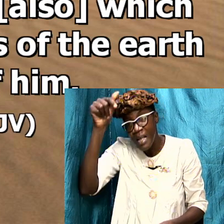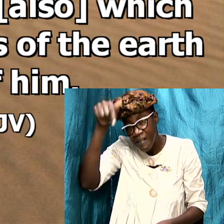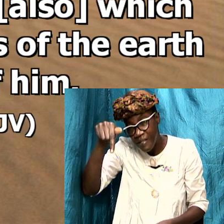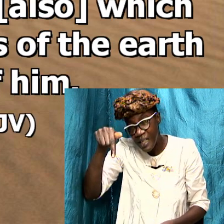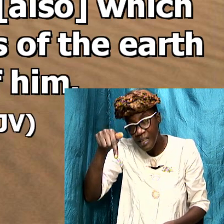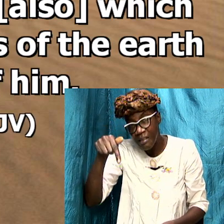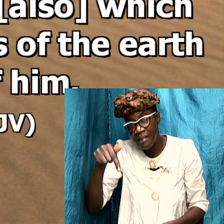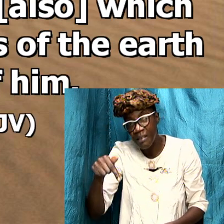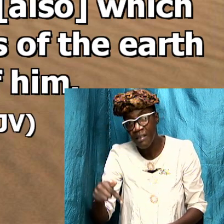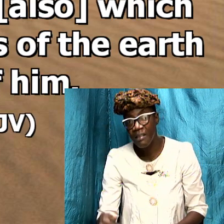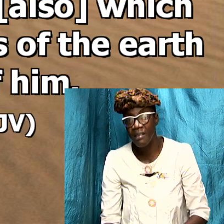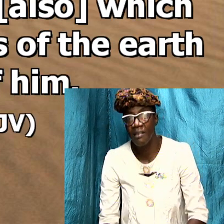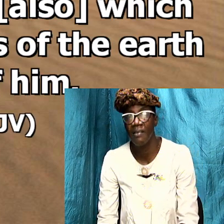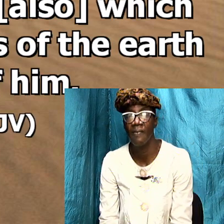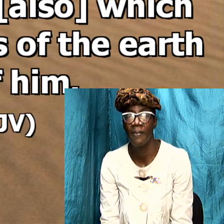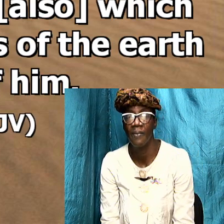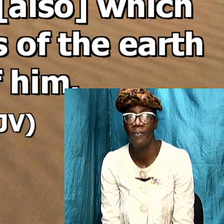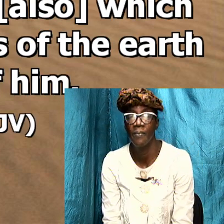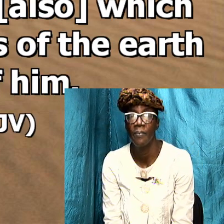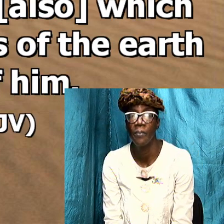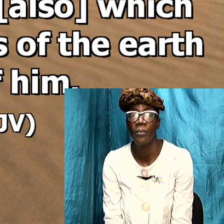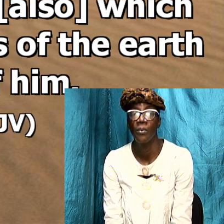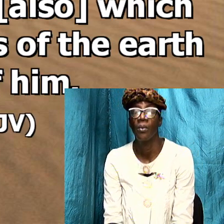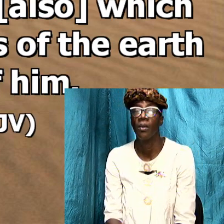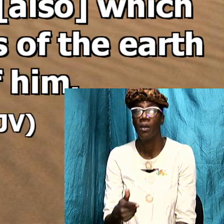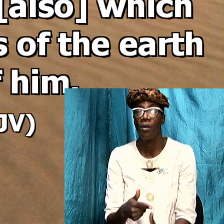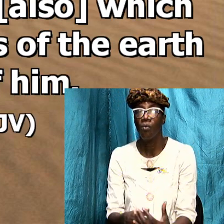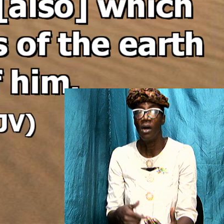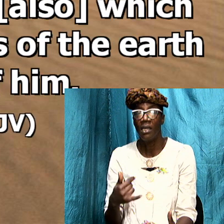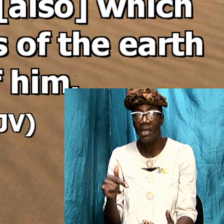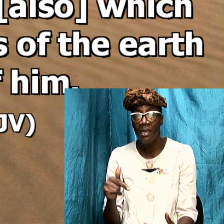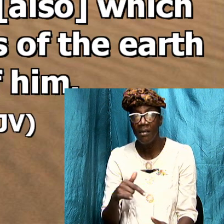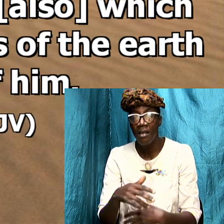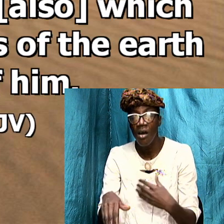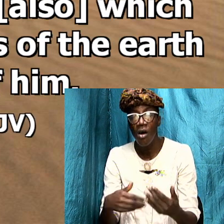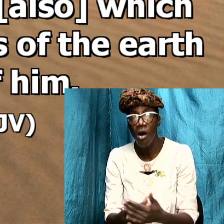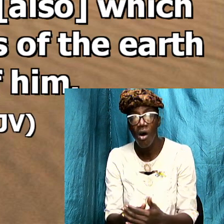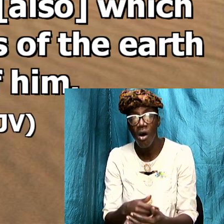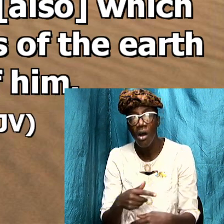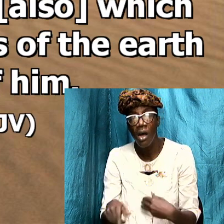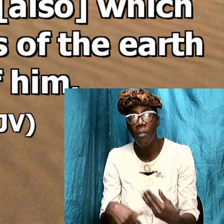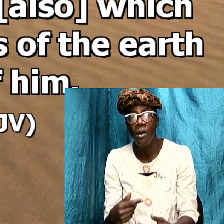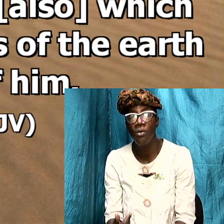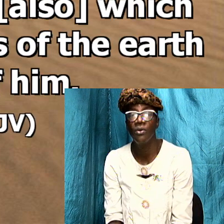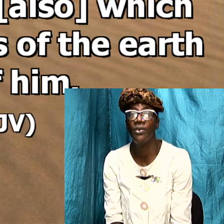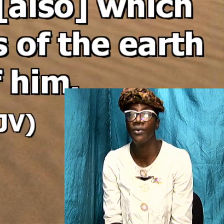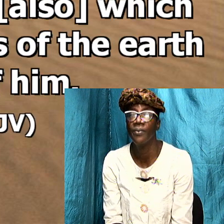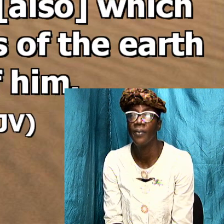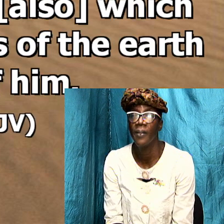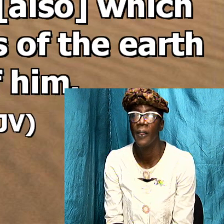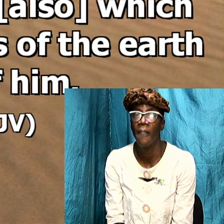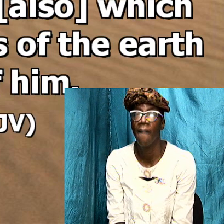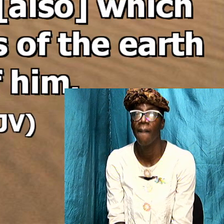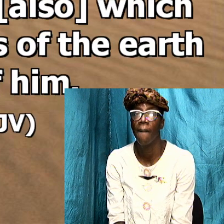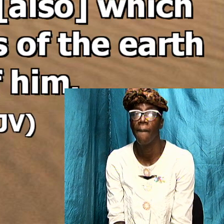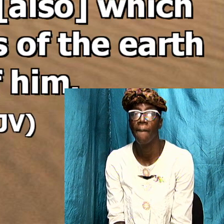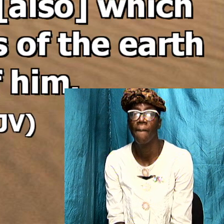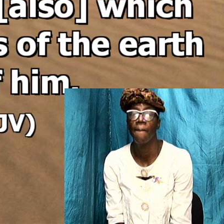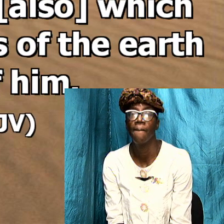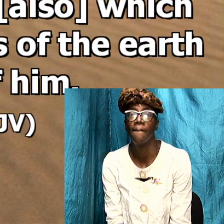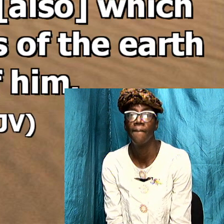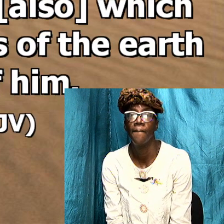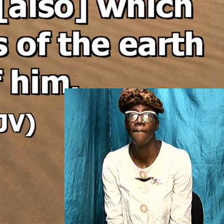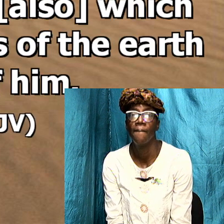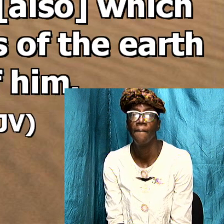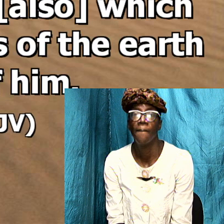very significant this is what it is all about so we